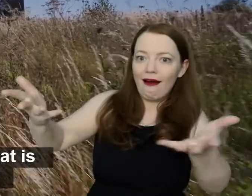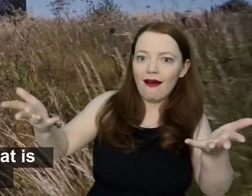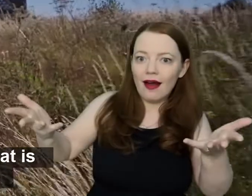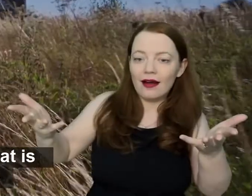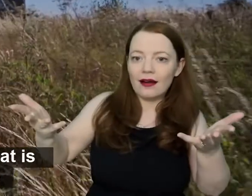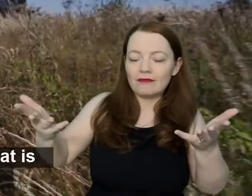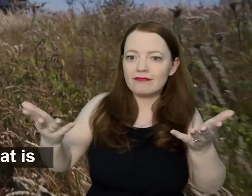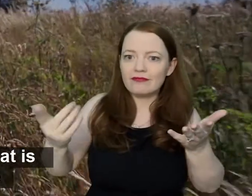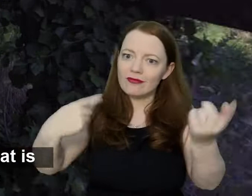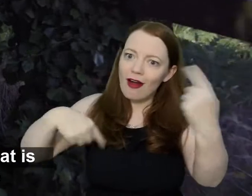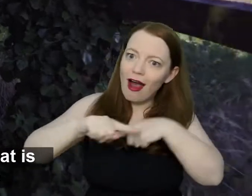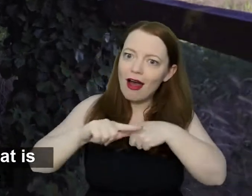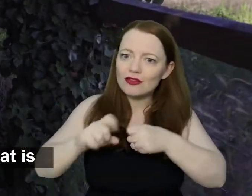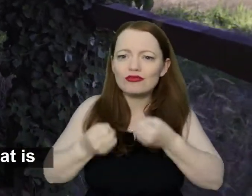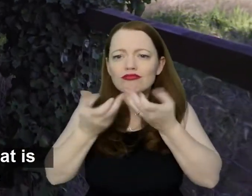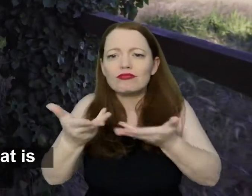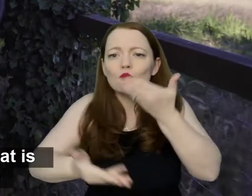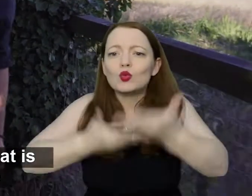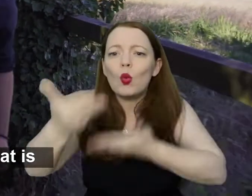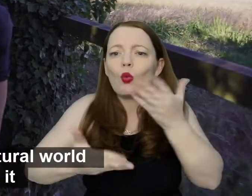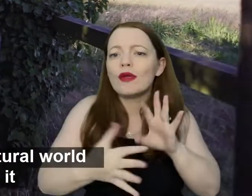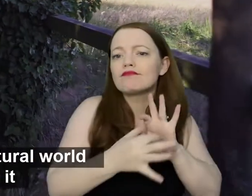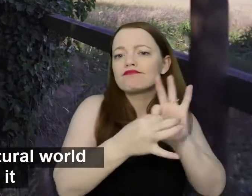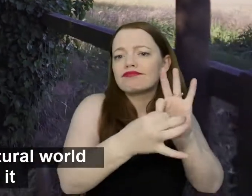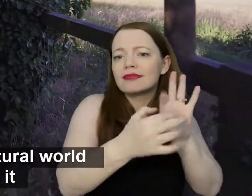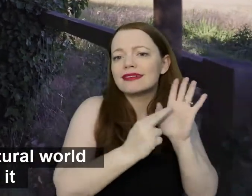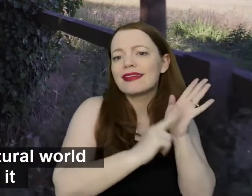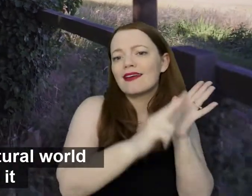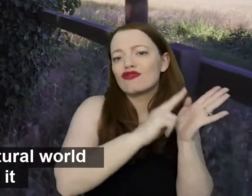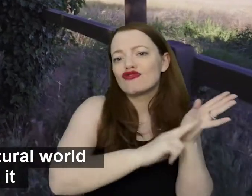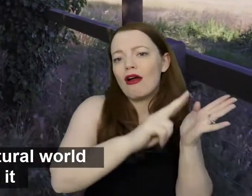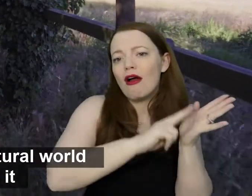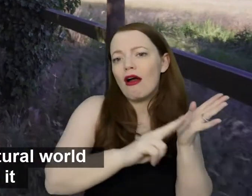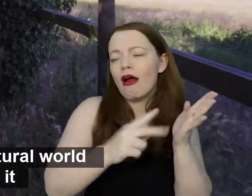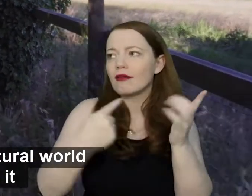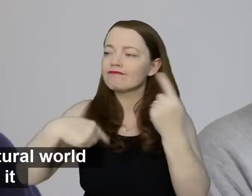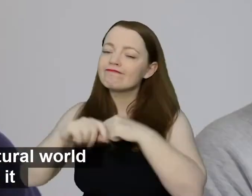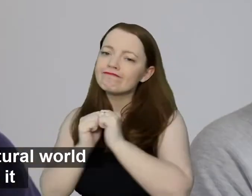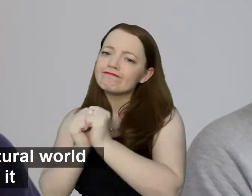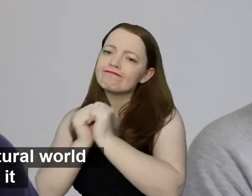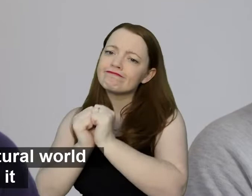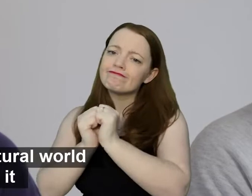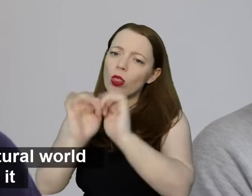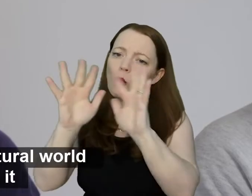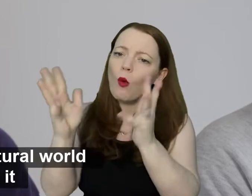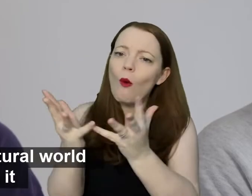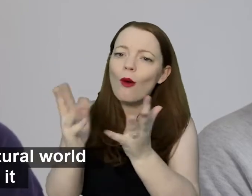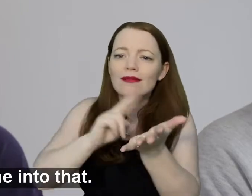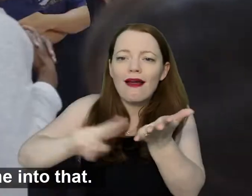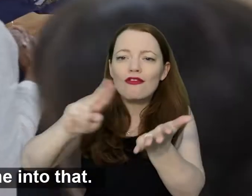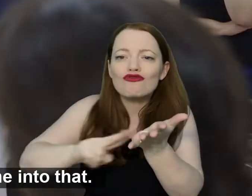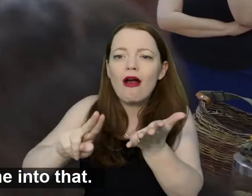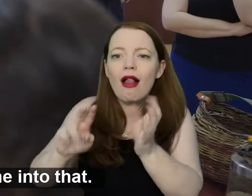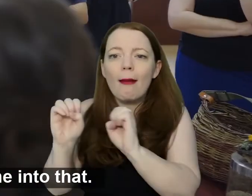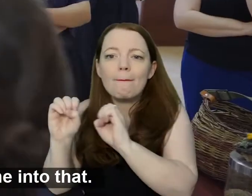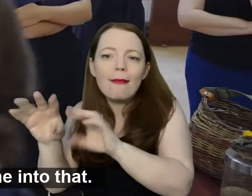bring a story that is very much about nature, and how we can appreciate the natural world and all the magic it has in it,